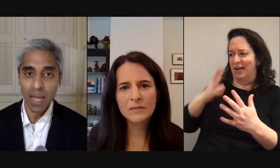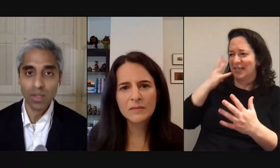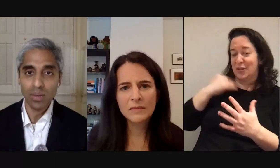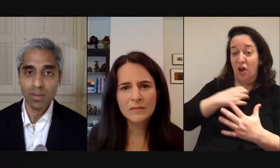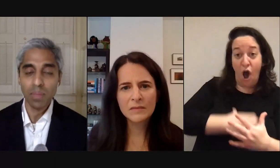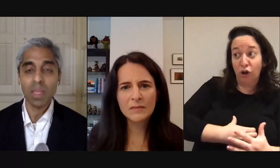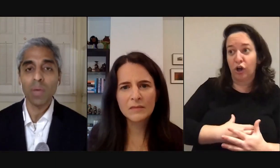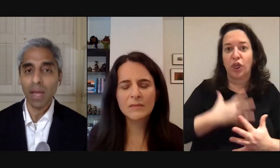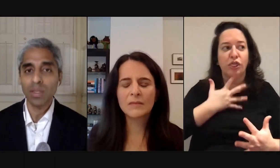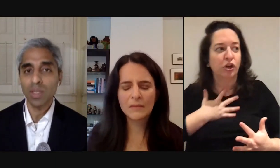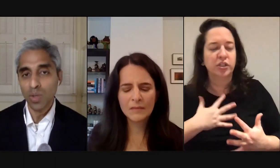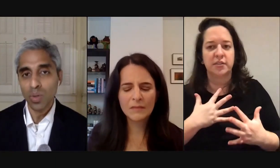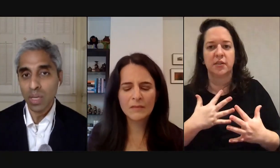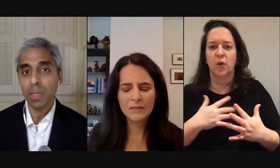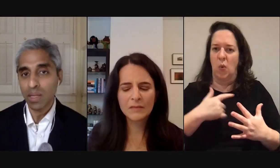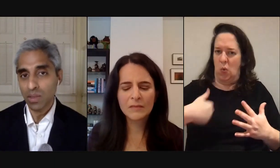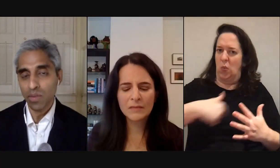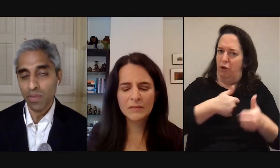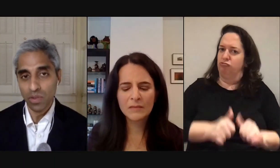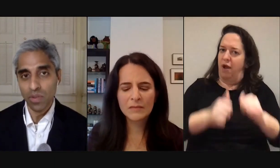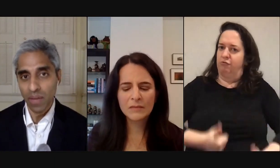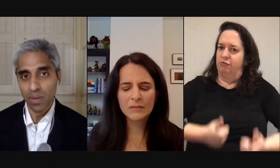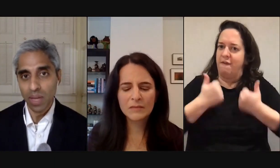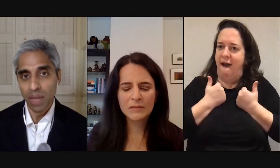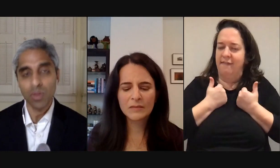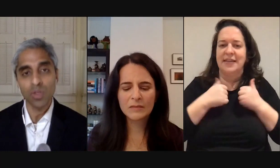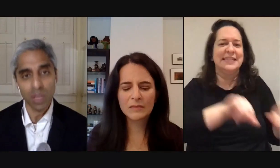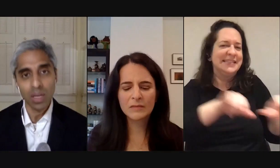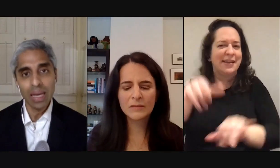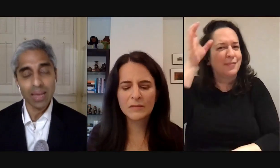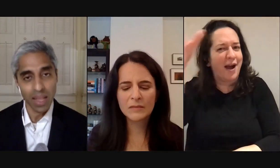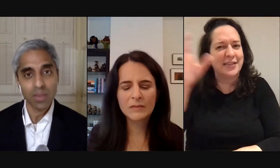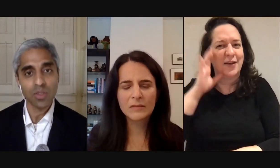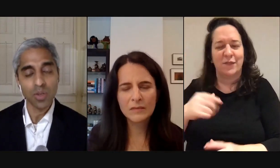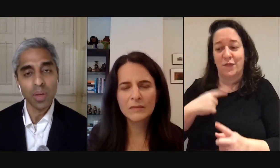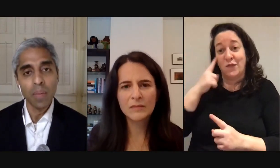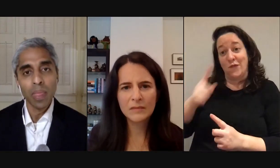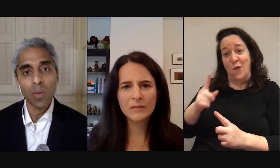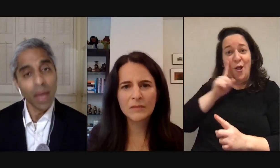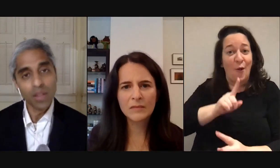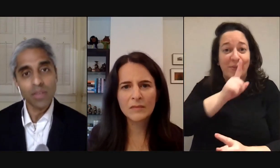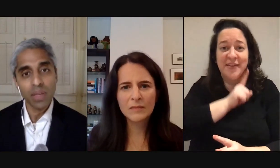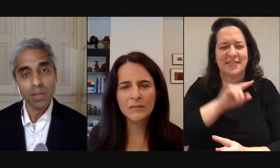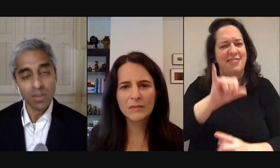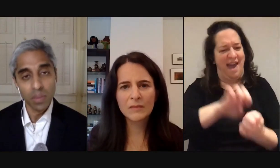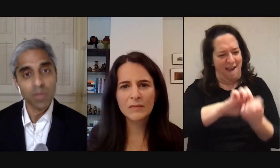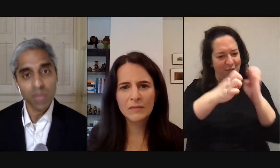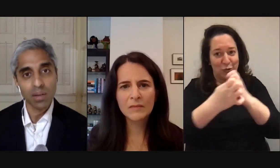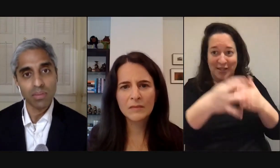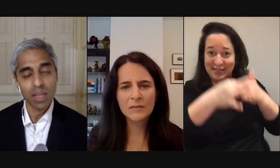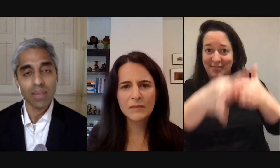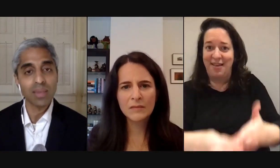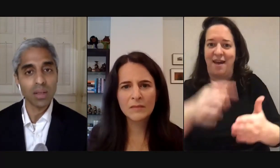social connection something that we actually do deeply need for survival that evolution has led us to we actually feel a